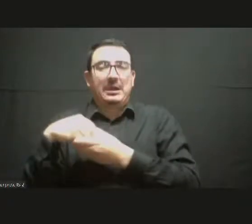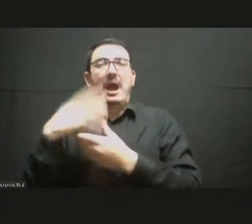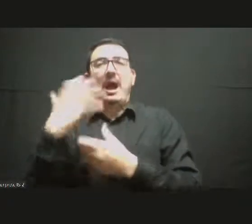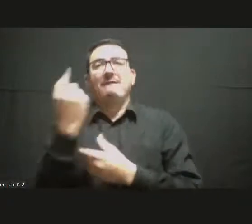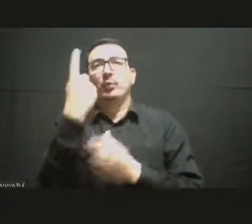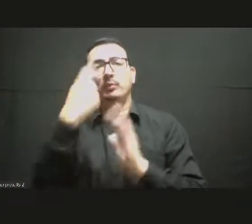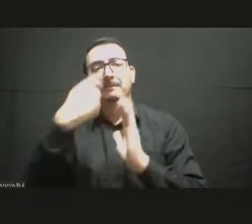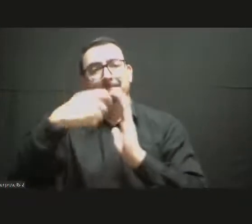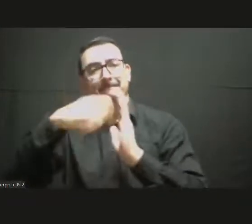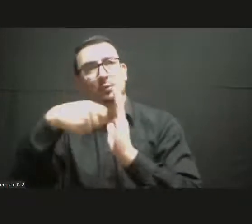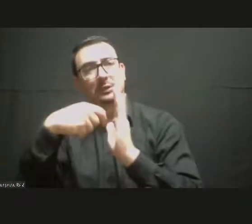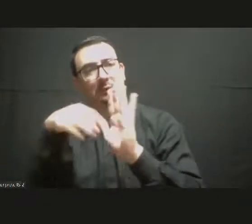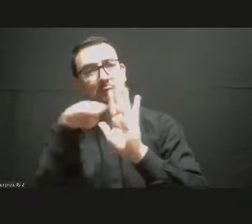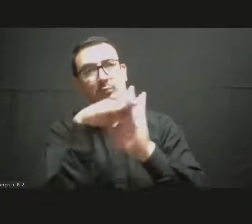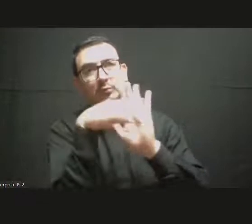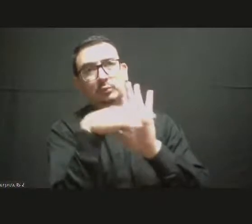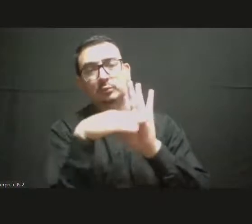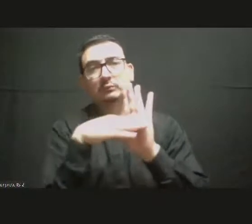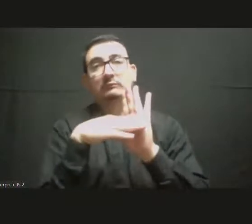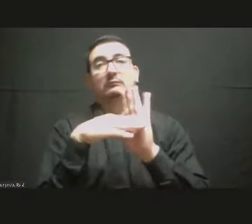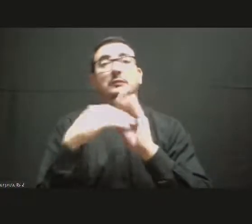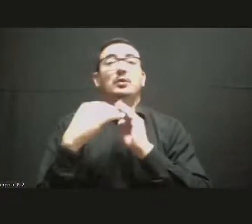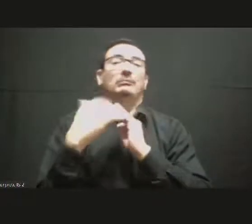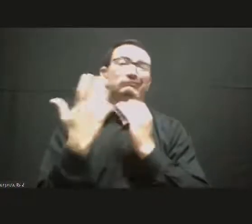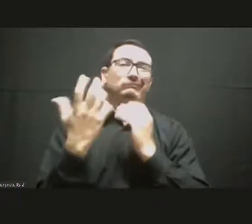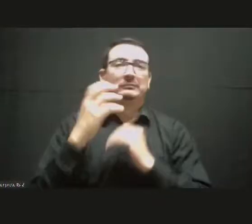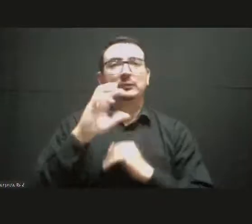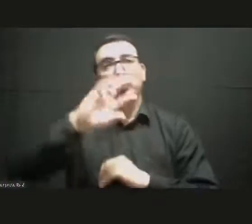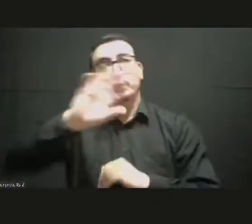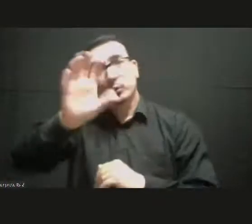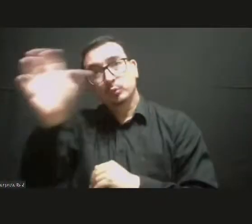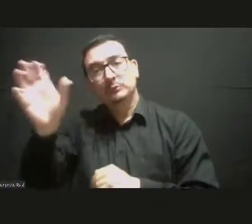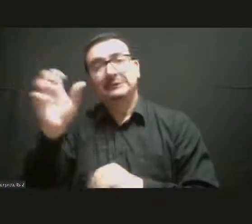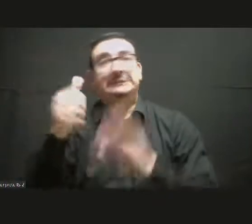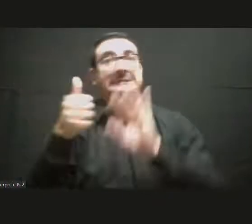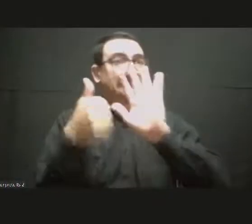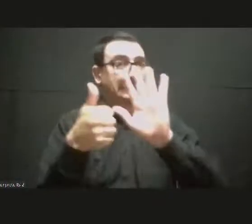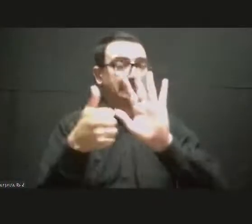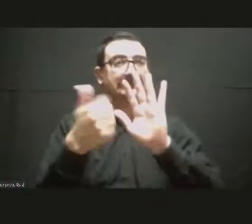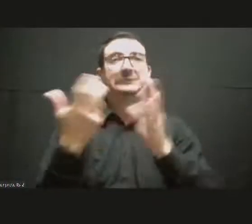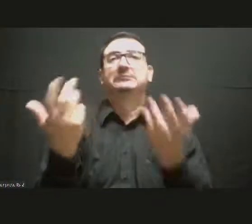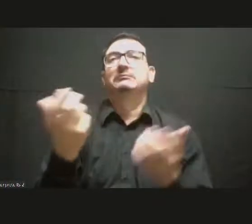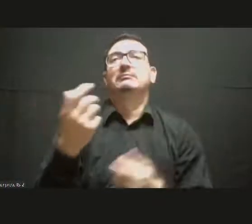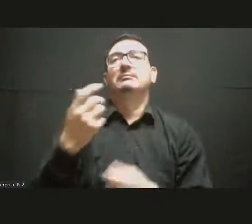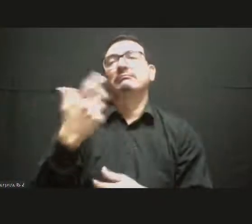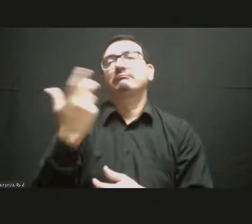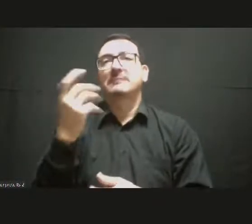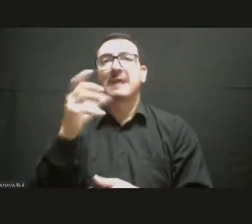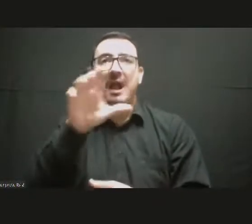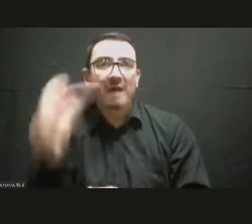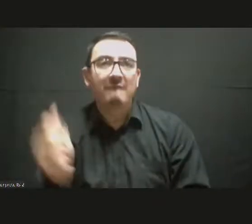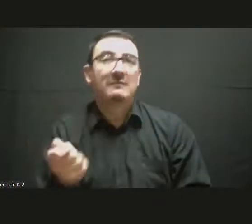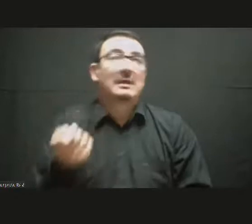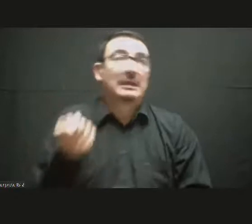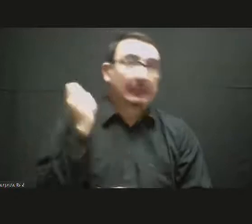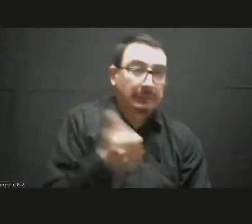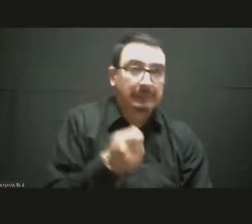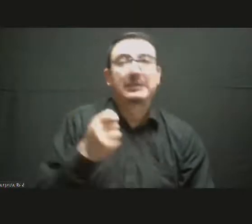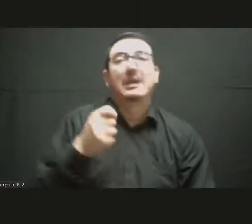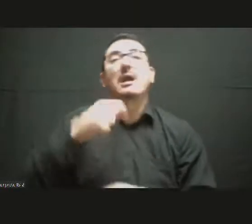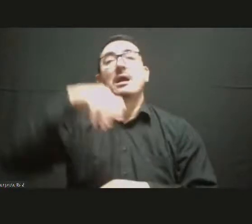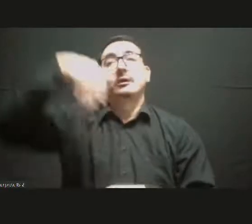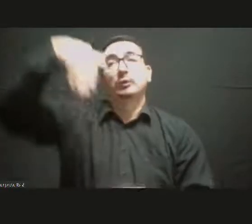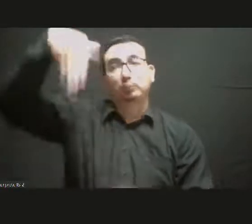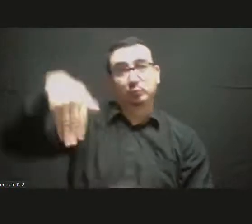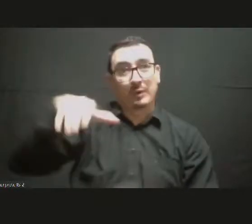and Africa. We're engaged in Kenya, Senegal, South Africa, and we also work with Iraq, Jordan and